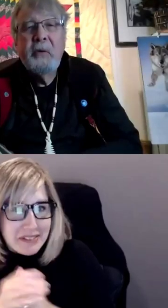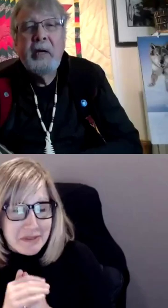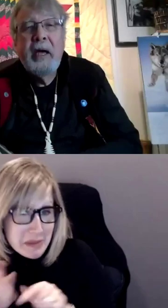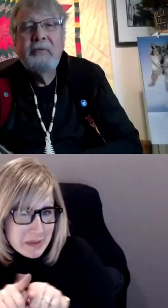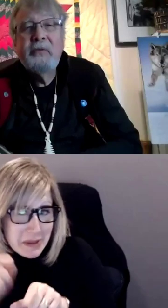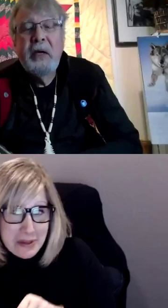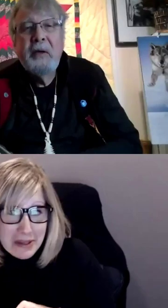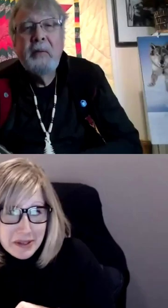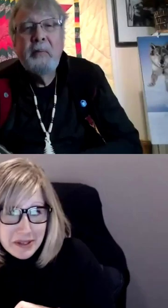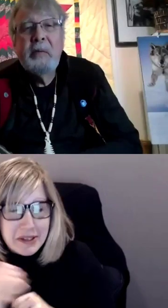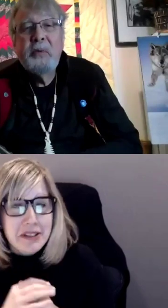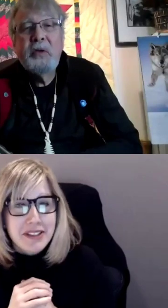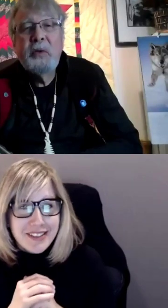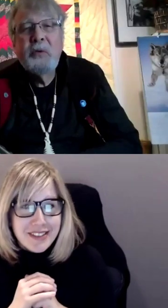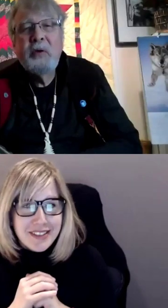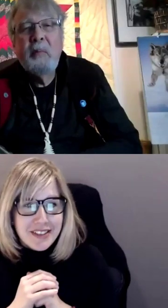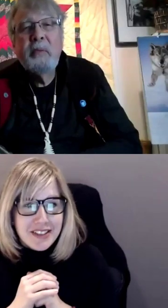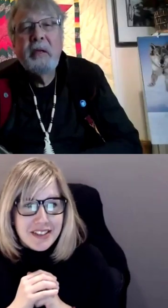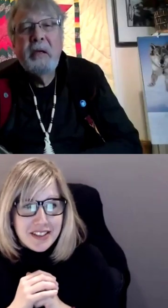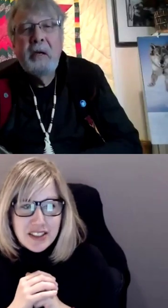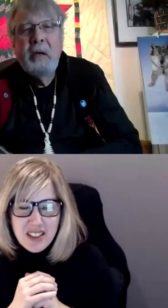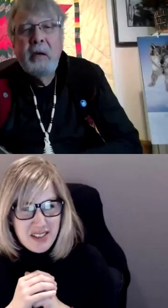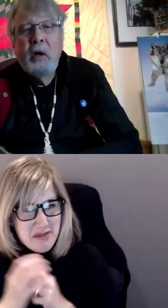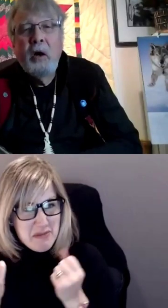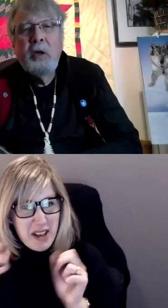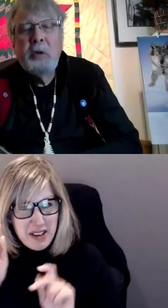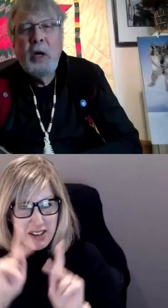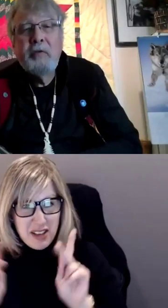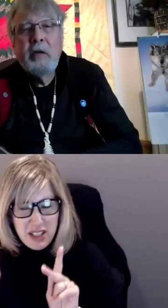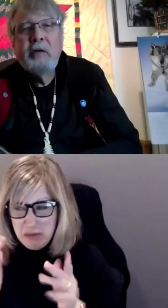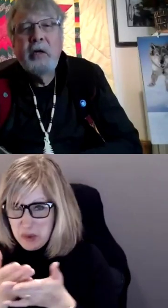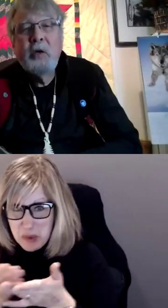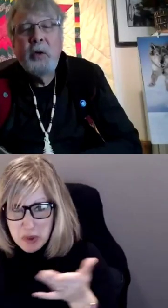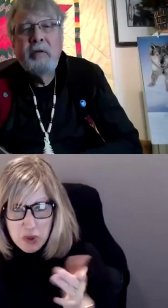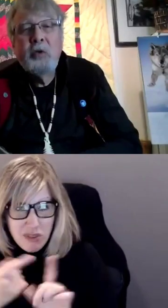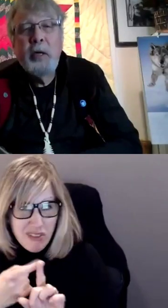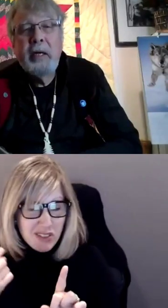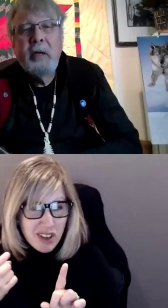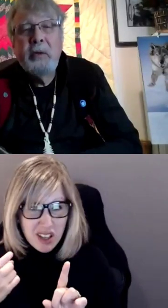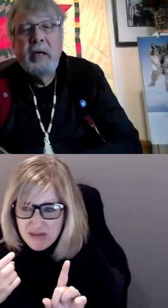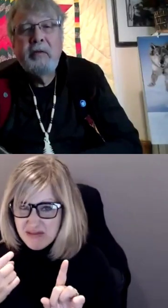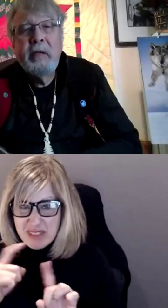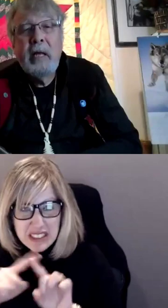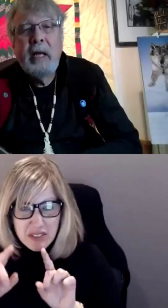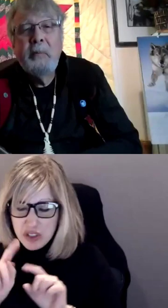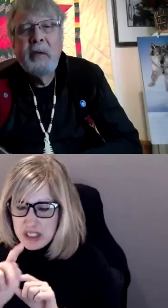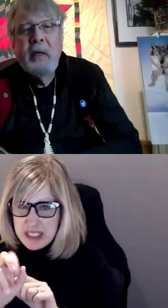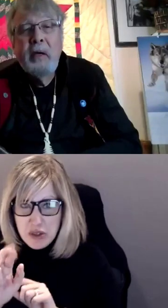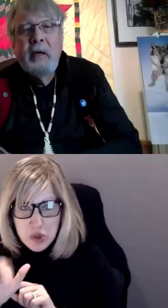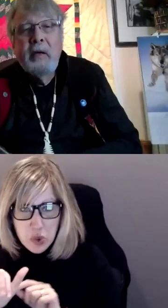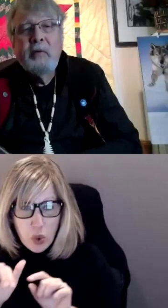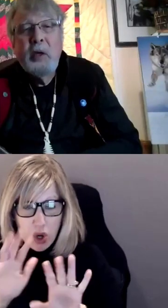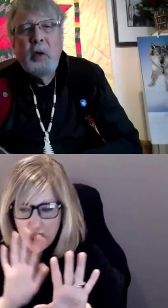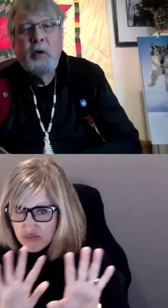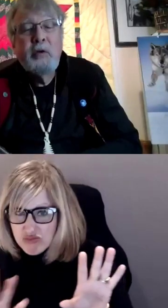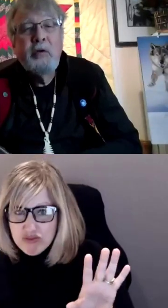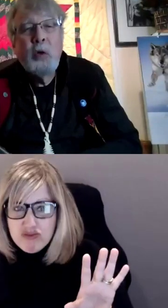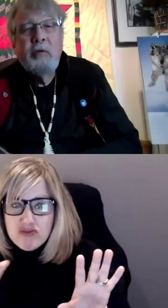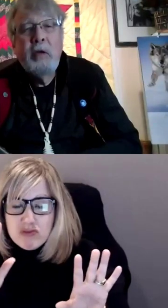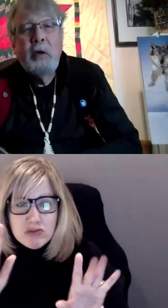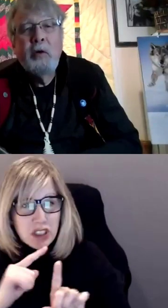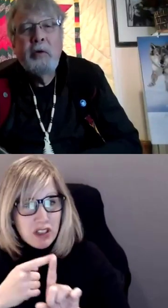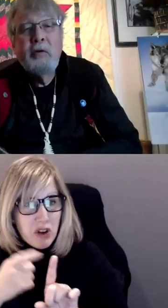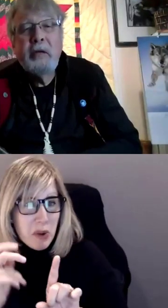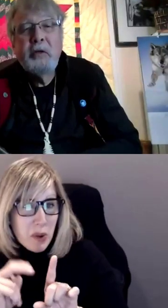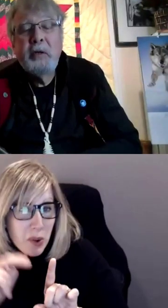so we have people from all across our territories joining in with us today from the northern